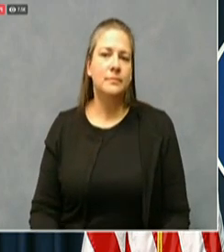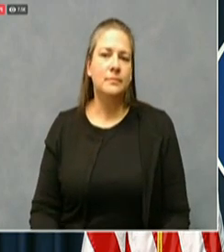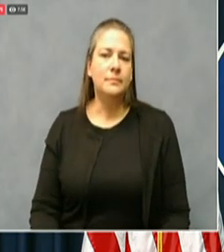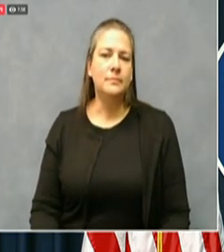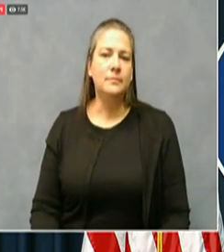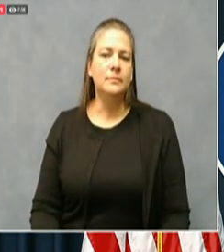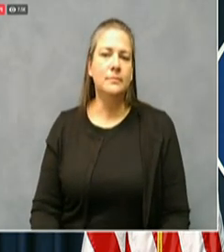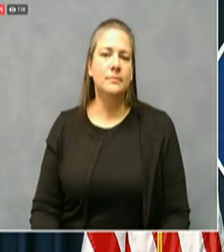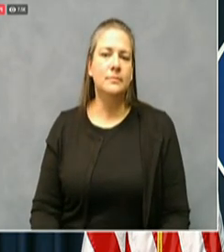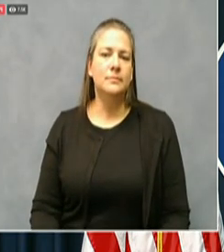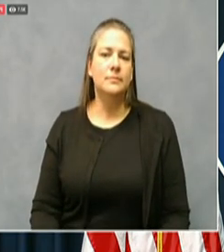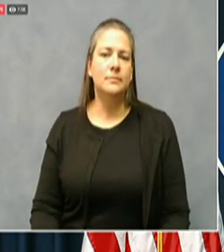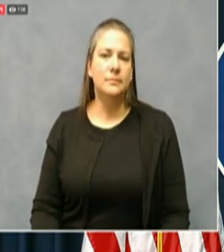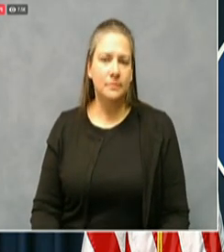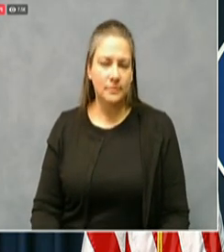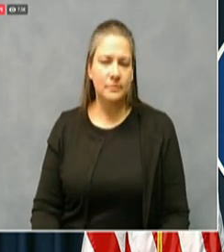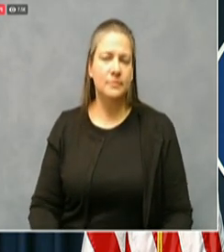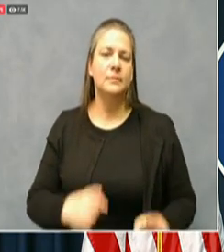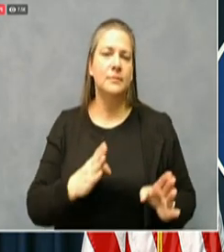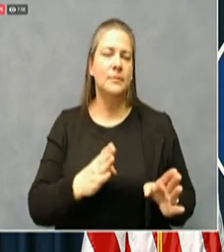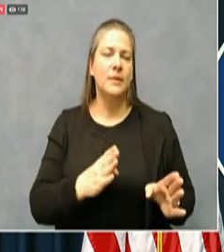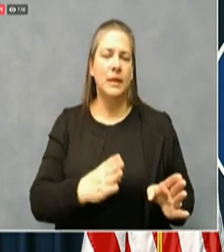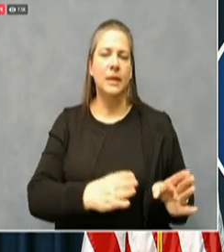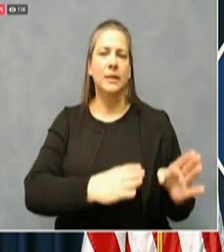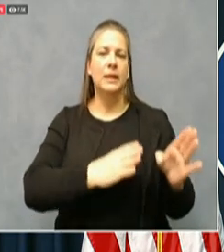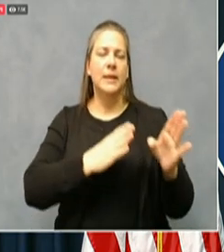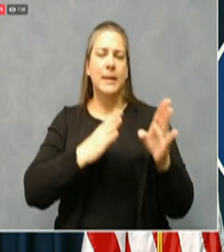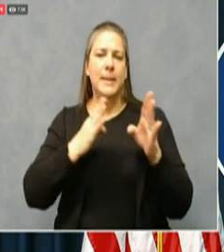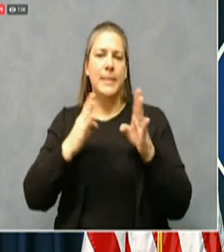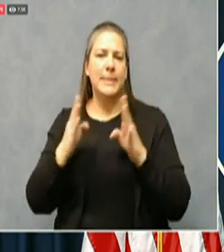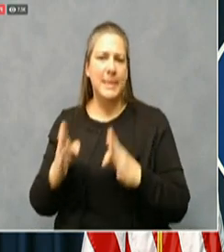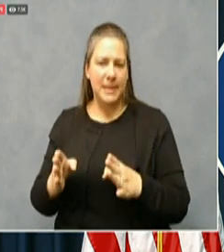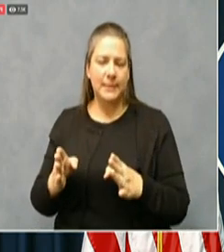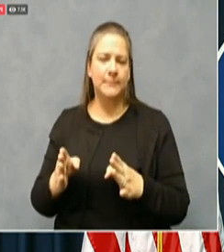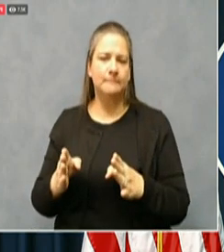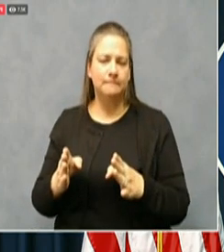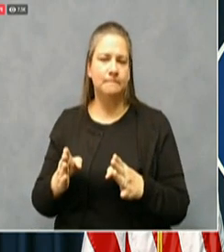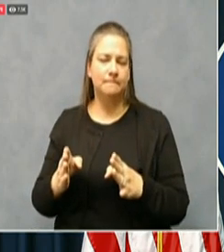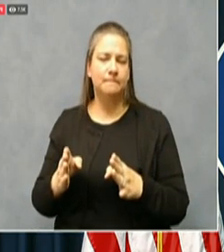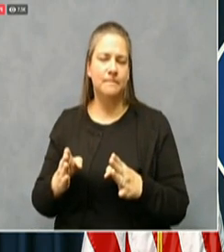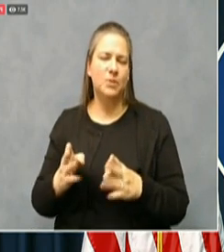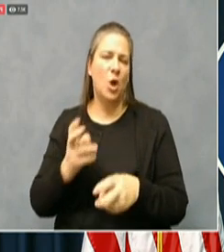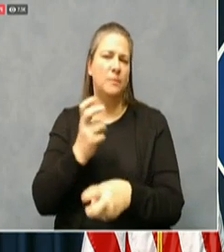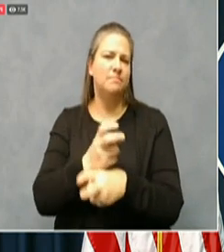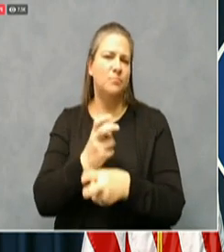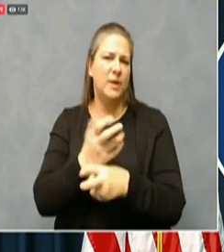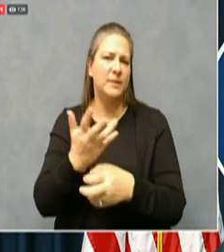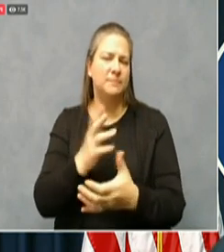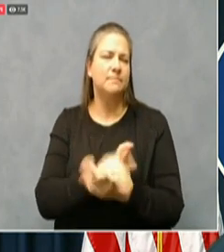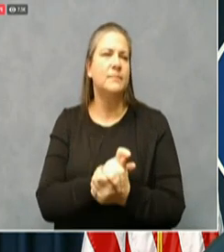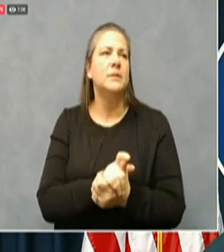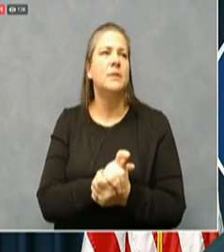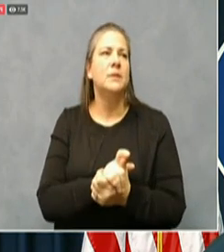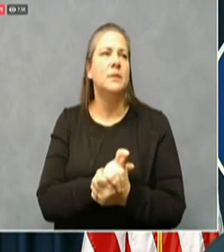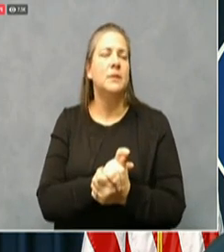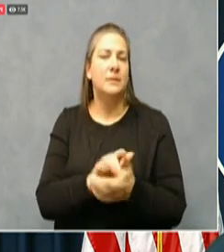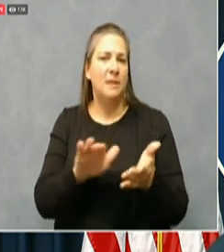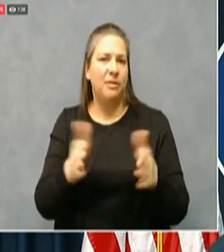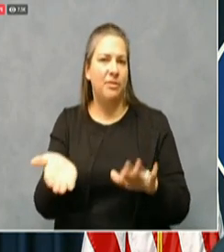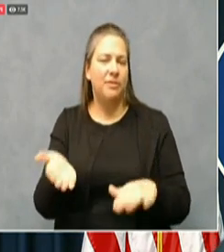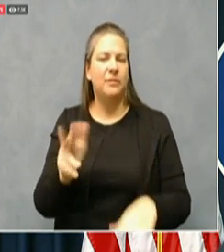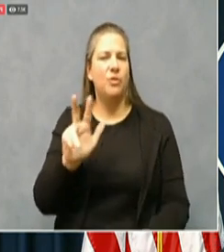Next part is the hardest that we do today's deaths. 34 of them